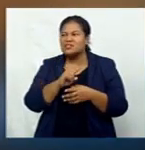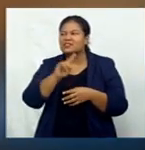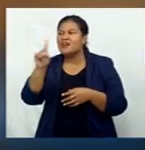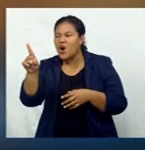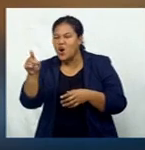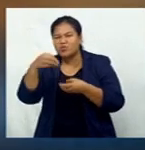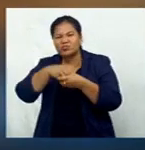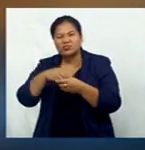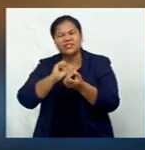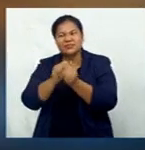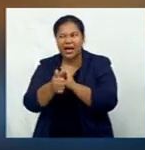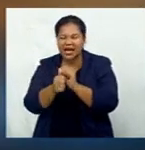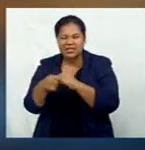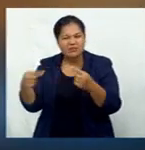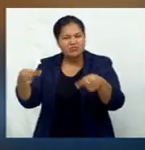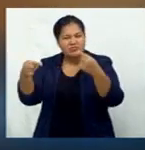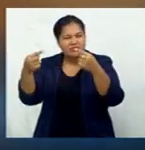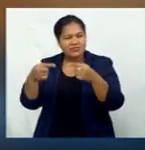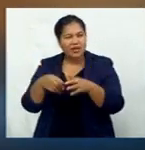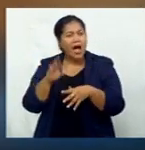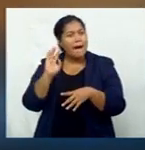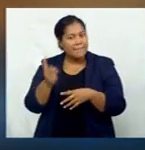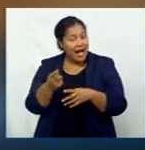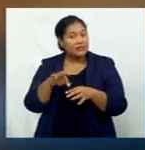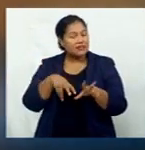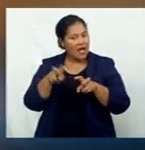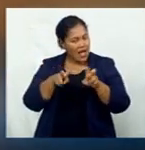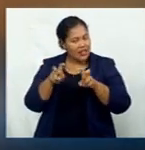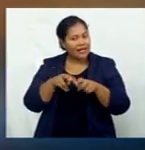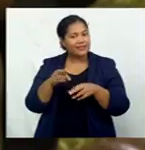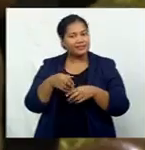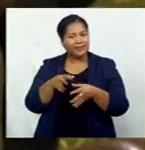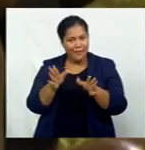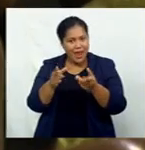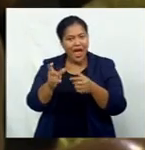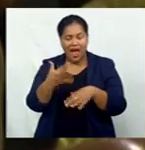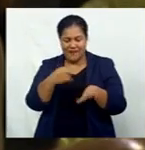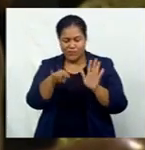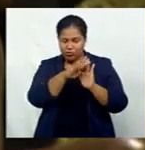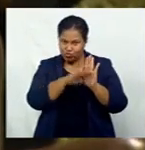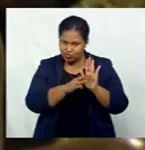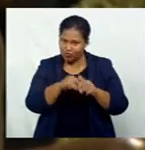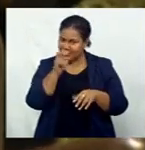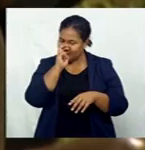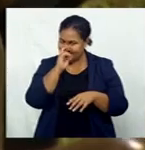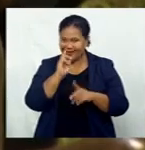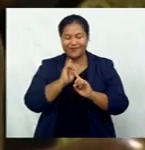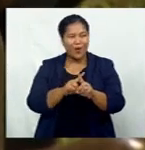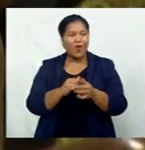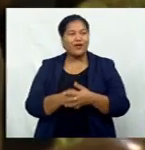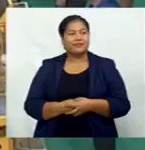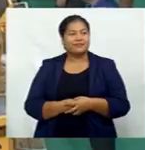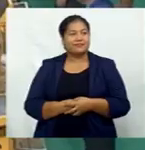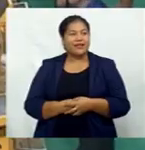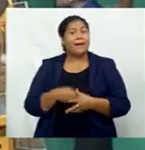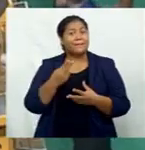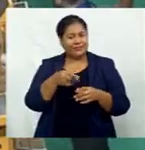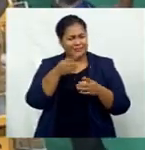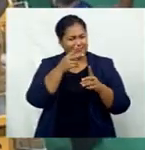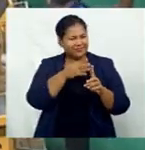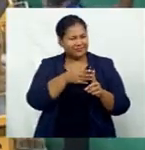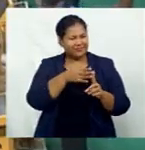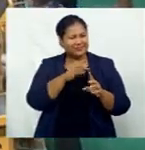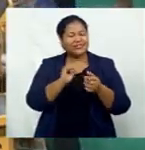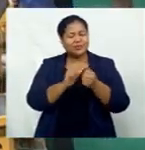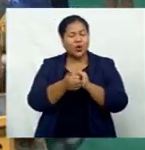competing. The athletes had very stringent procedures. Nine sports will be part of the Pacific Mini Games in